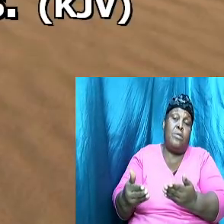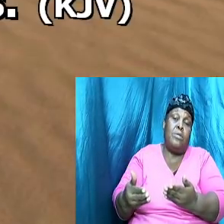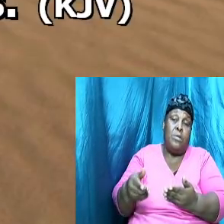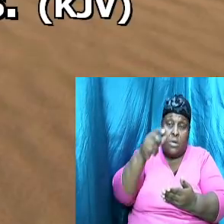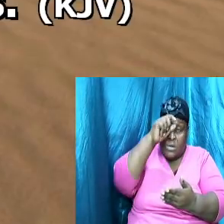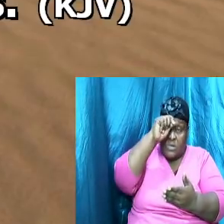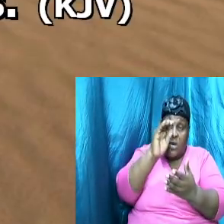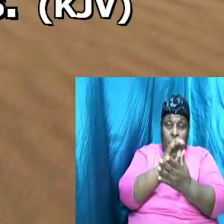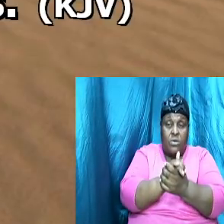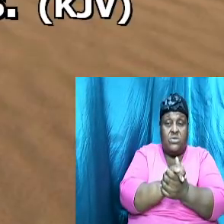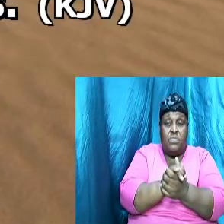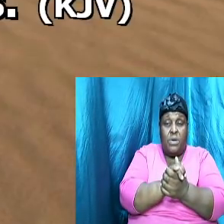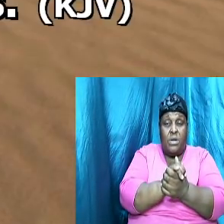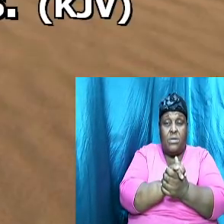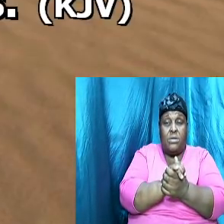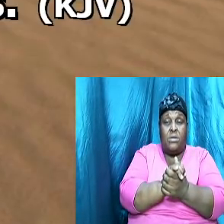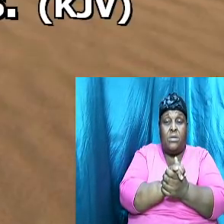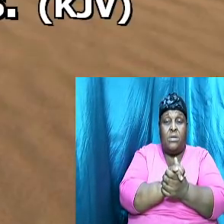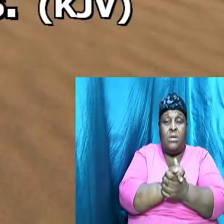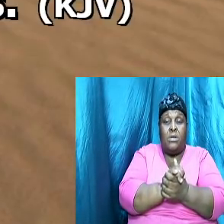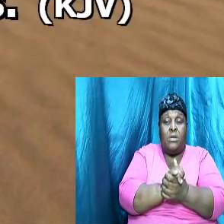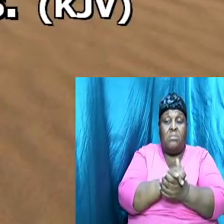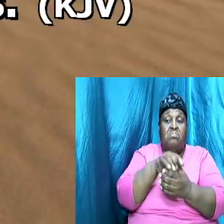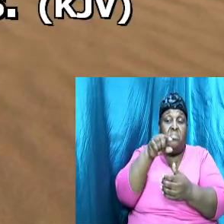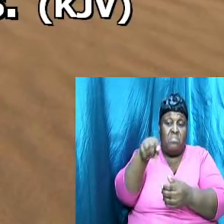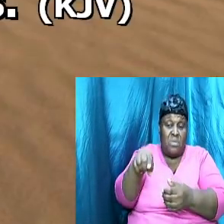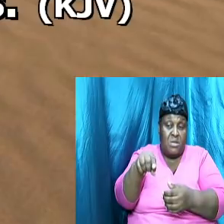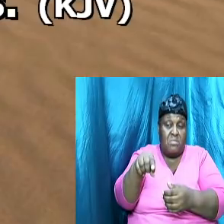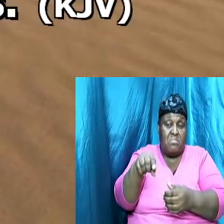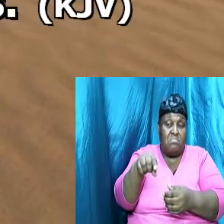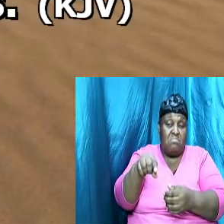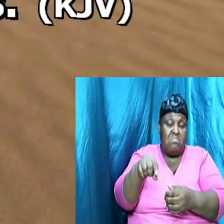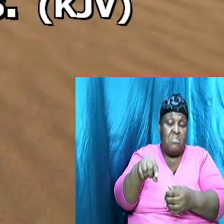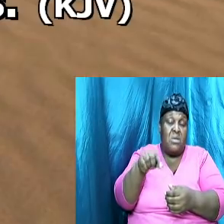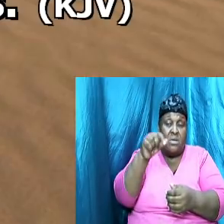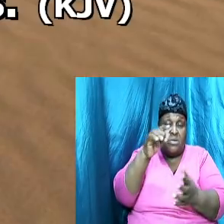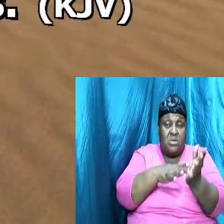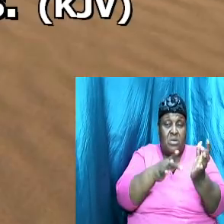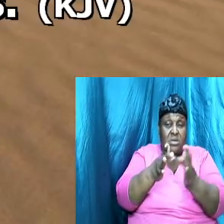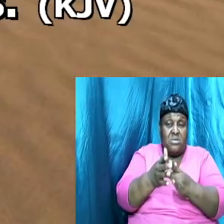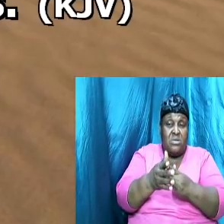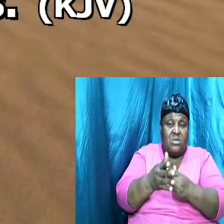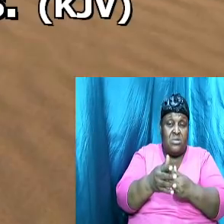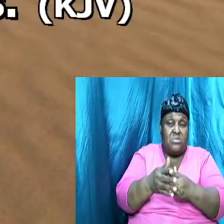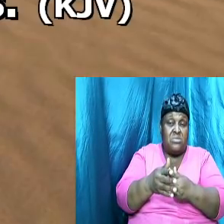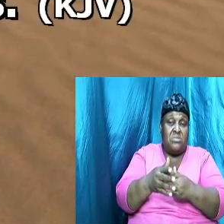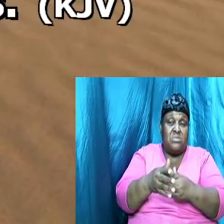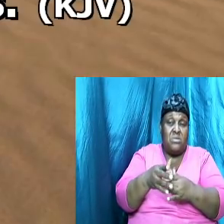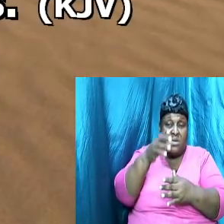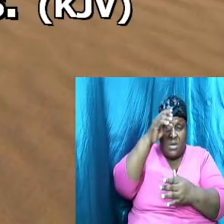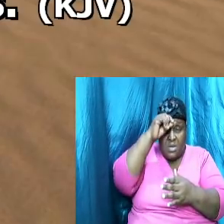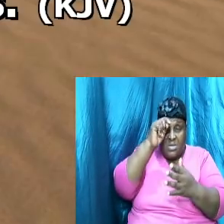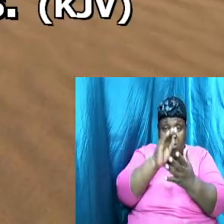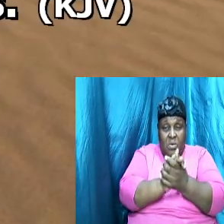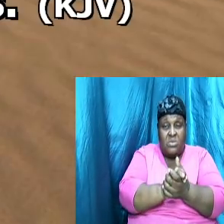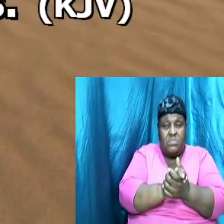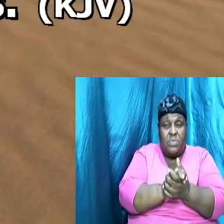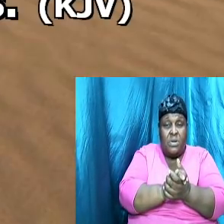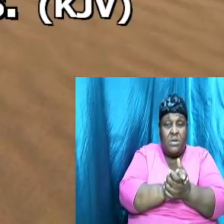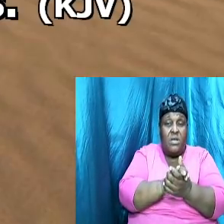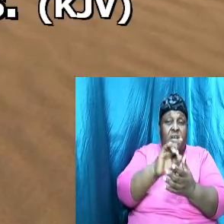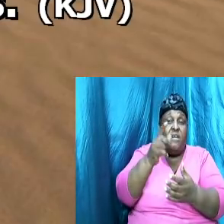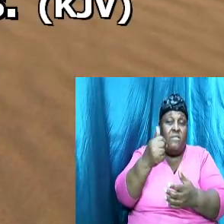husband in this case in the first Adam Adam himself would have been the groom